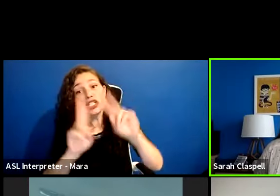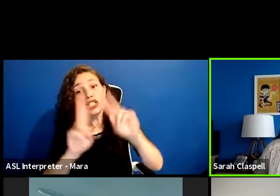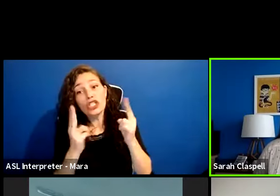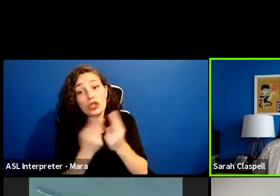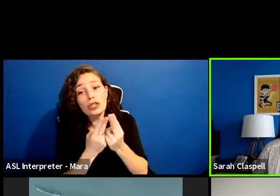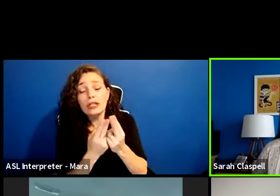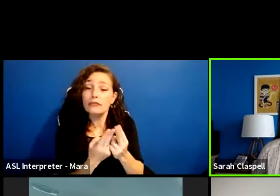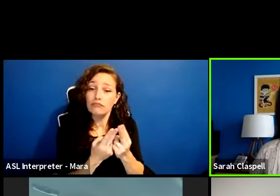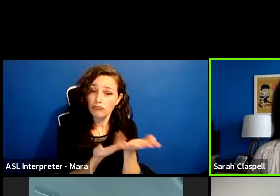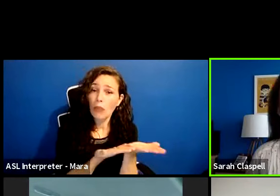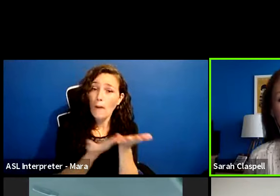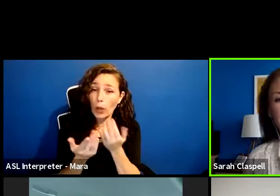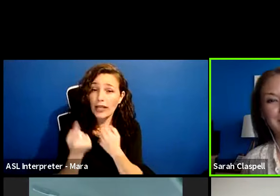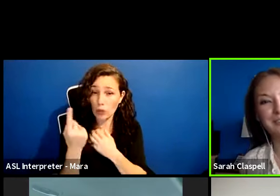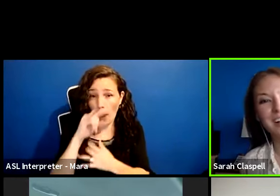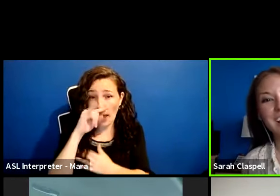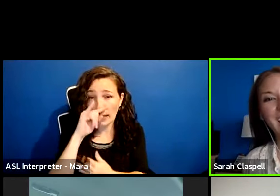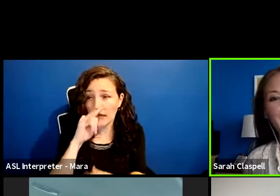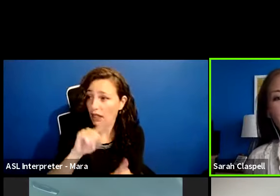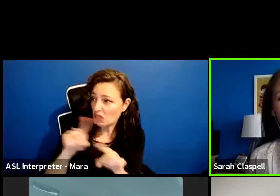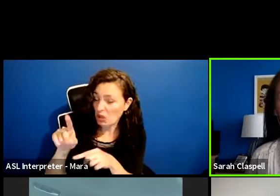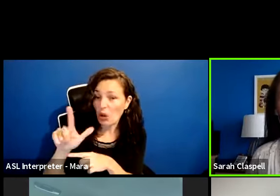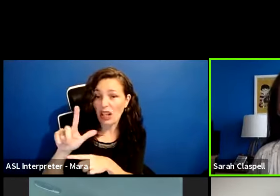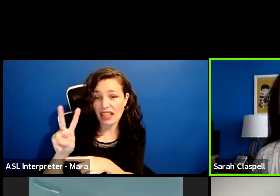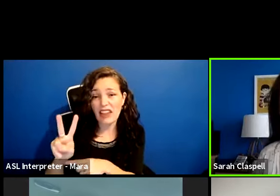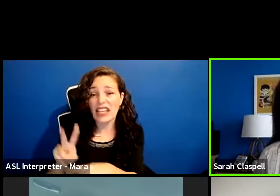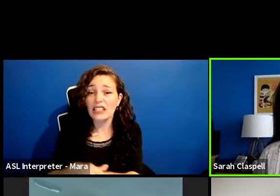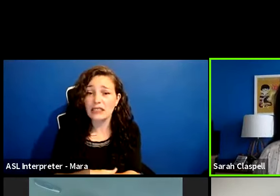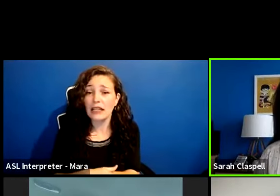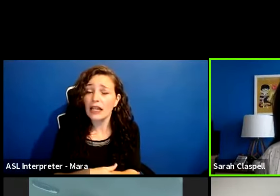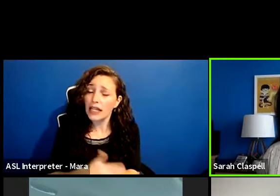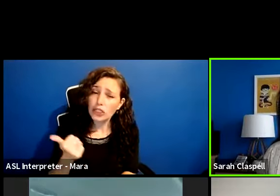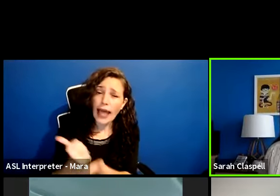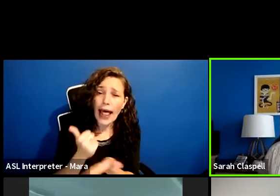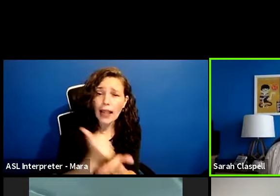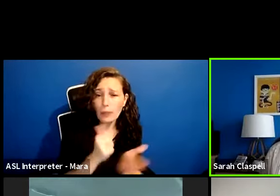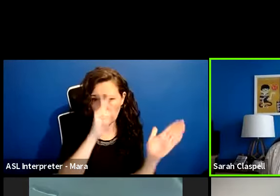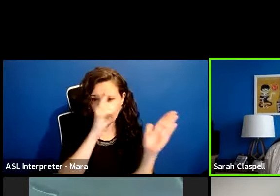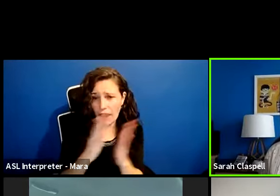one kid to Vegas and we're going through Al's divorce proceedings.